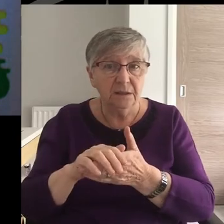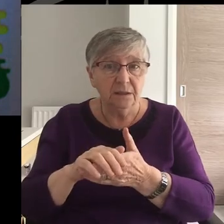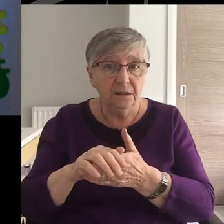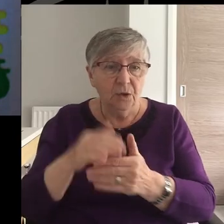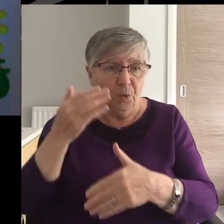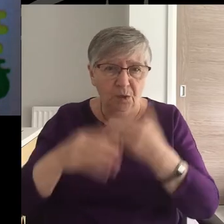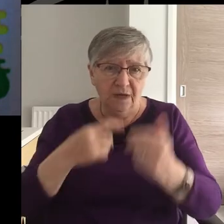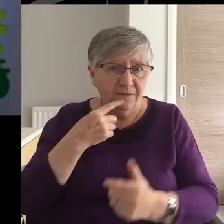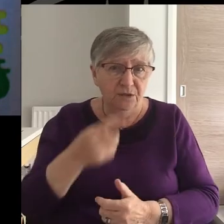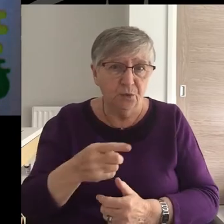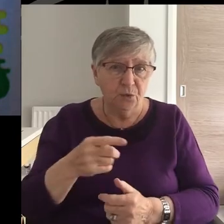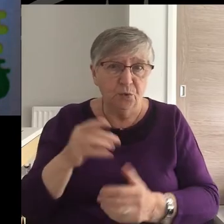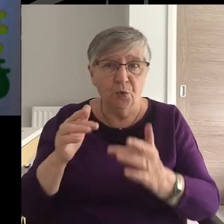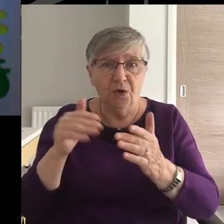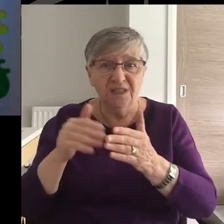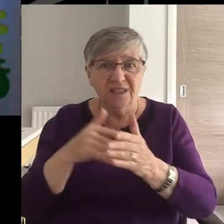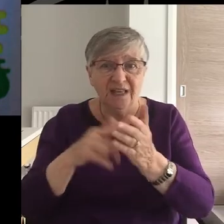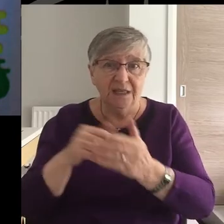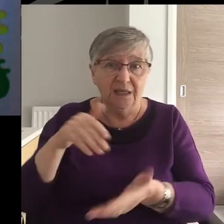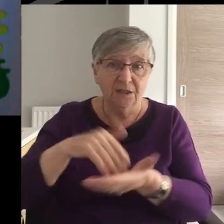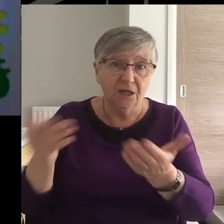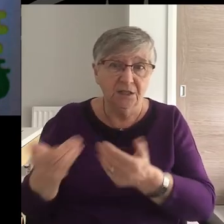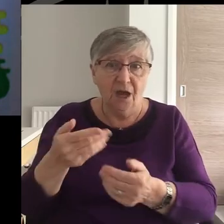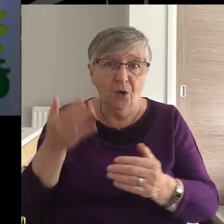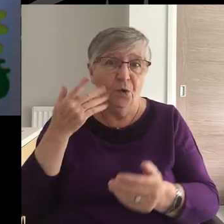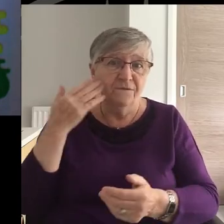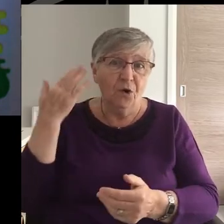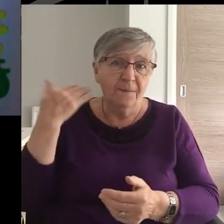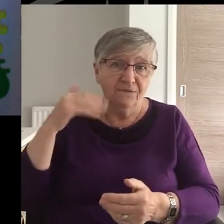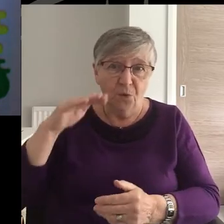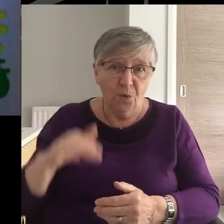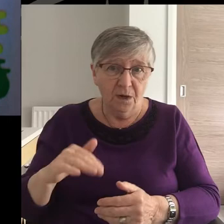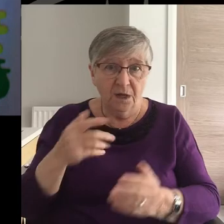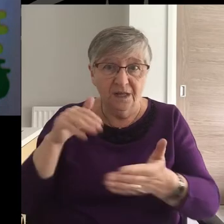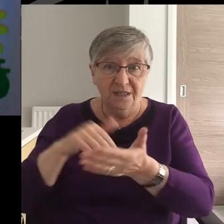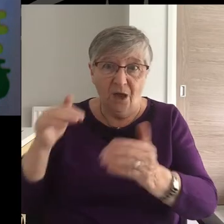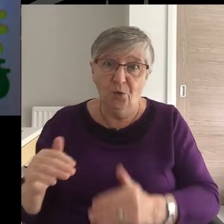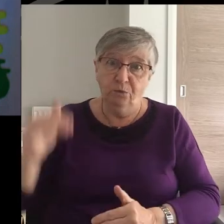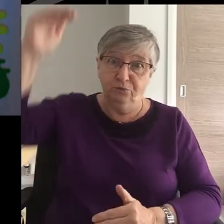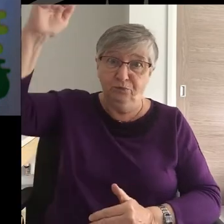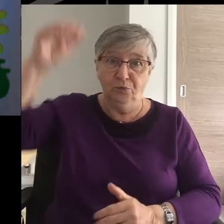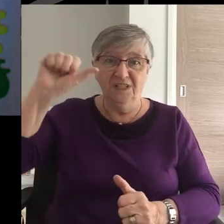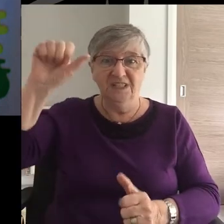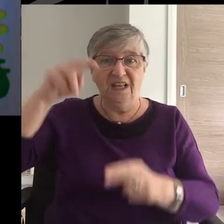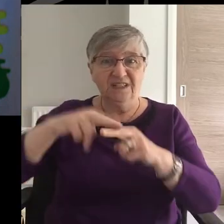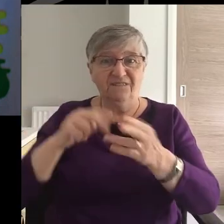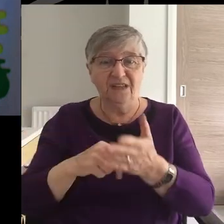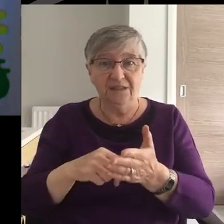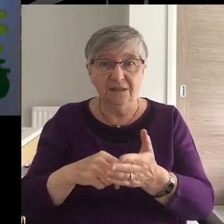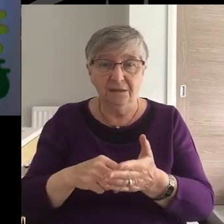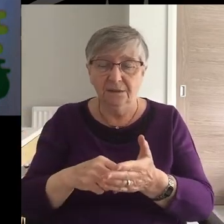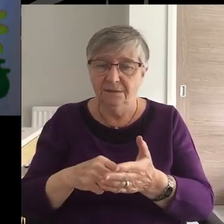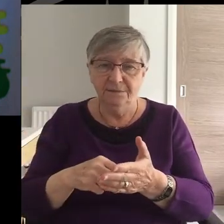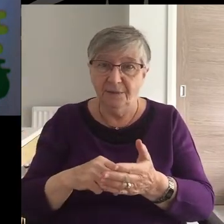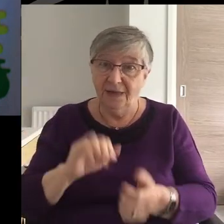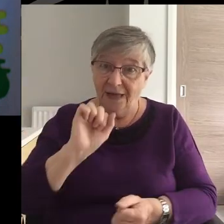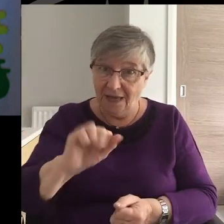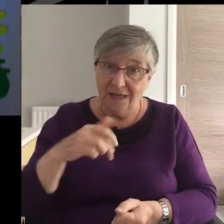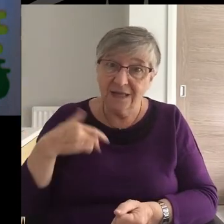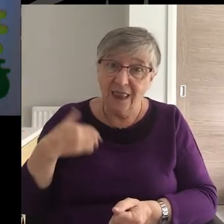was transformed into a six-foot-six giant, but his life would never be the same again.